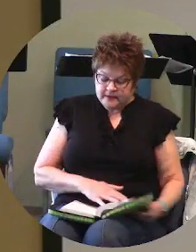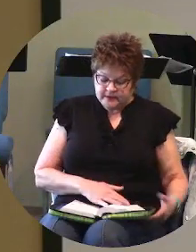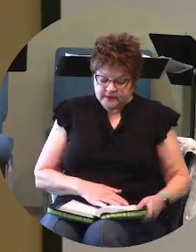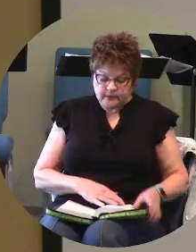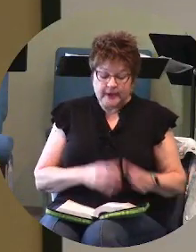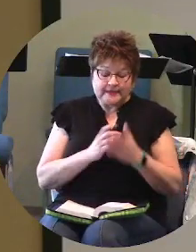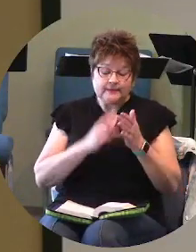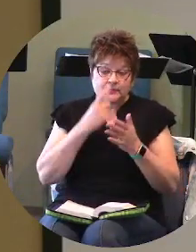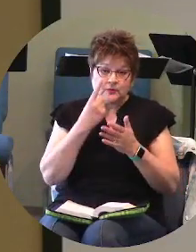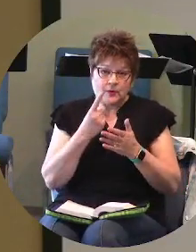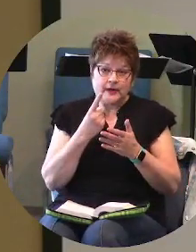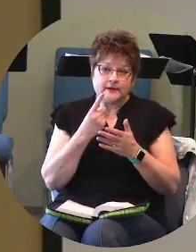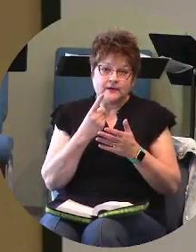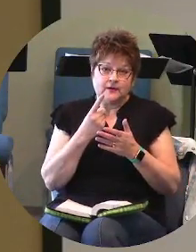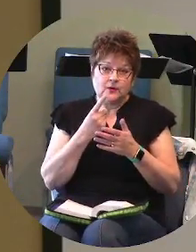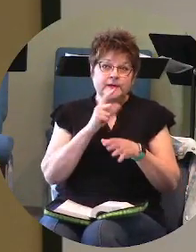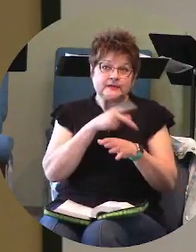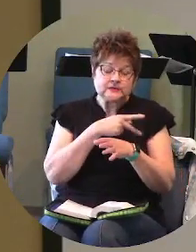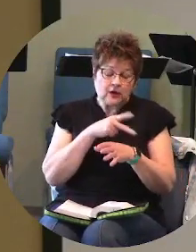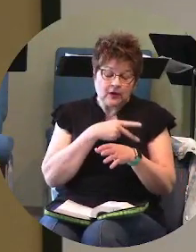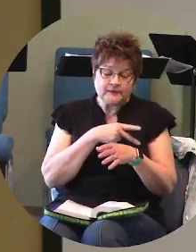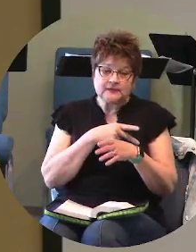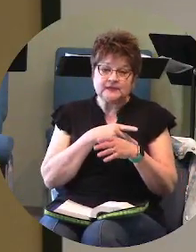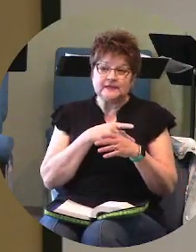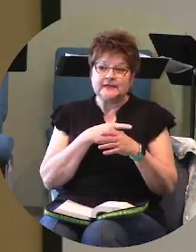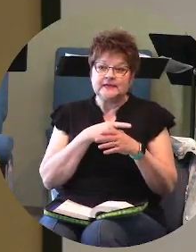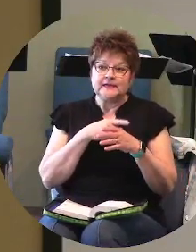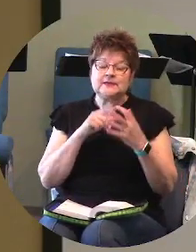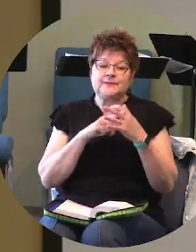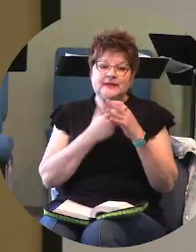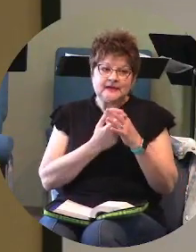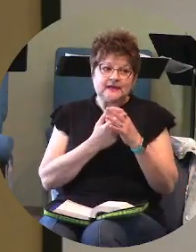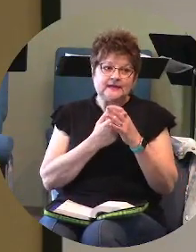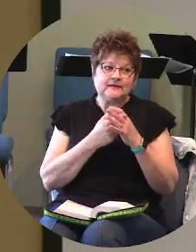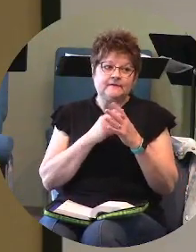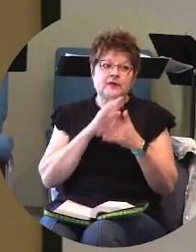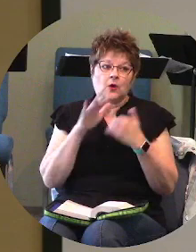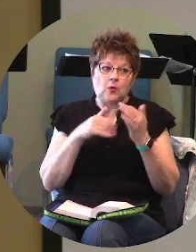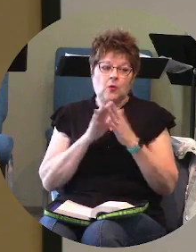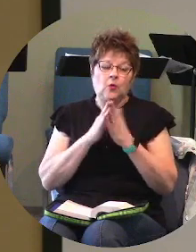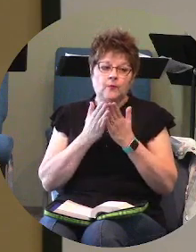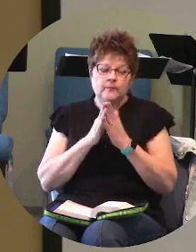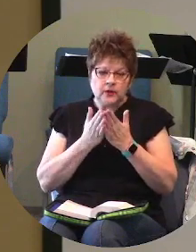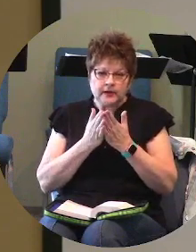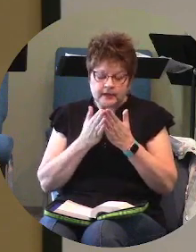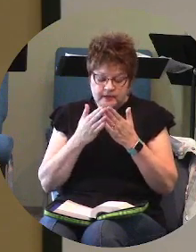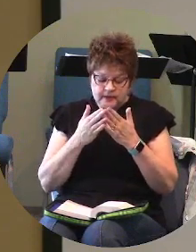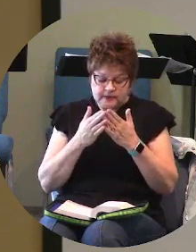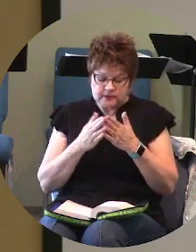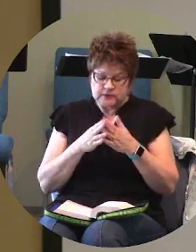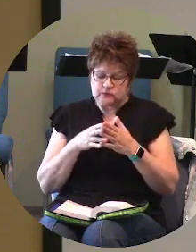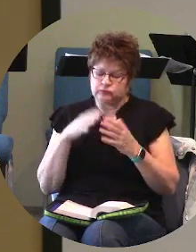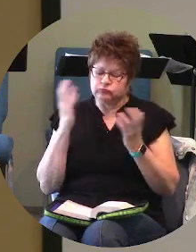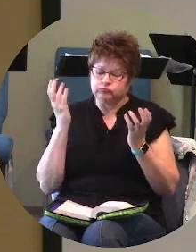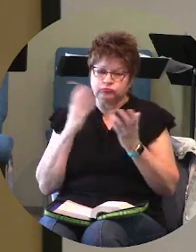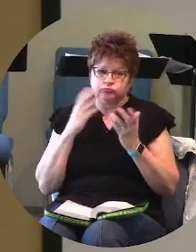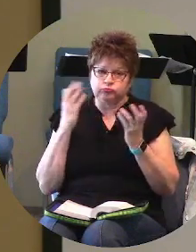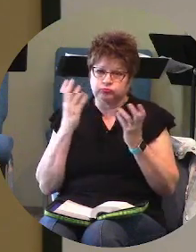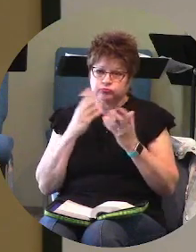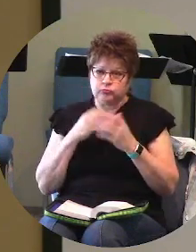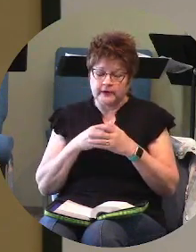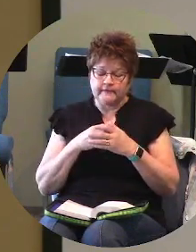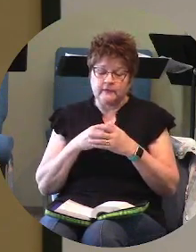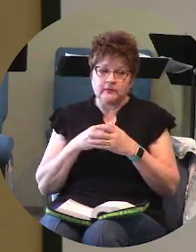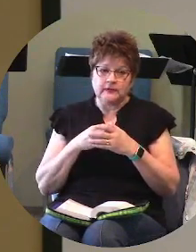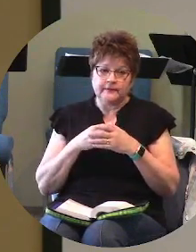or these songs and these teachings these um incredible insightful um views from from